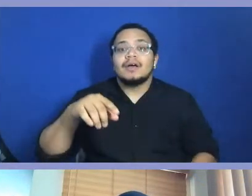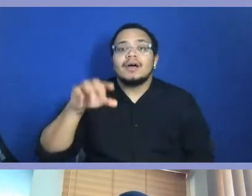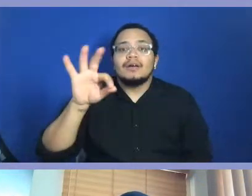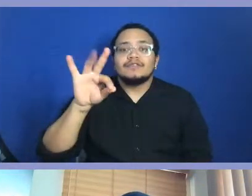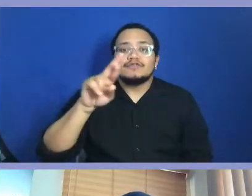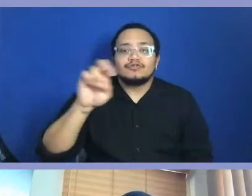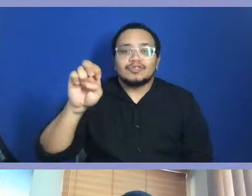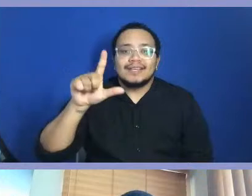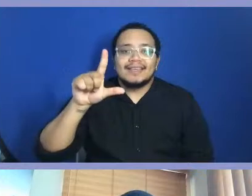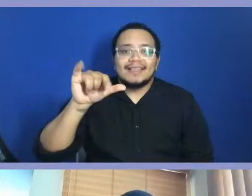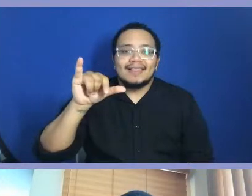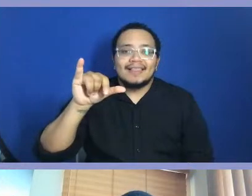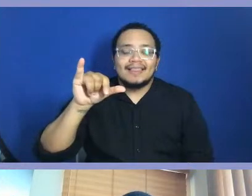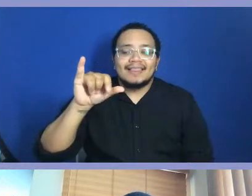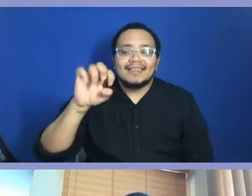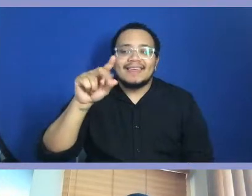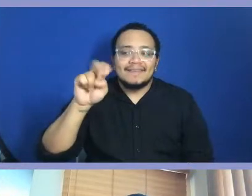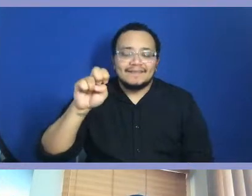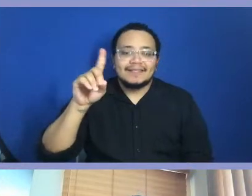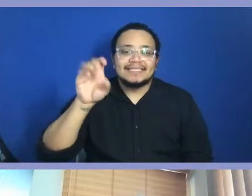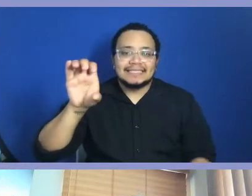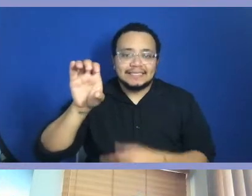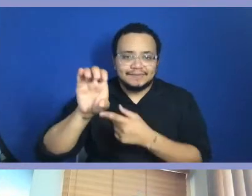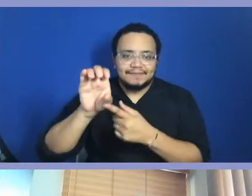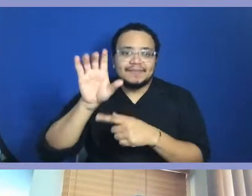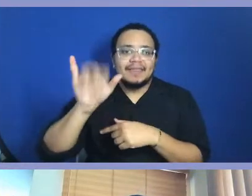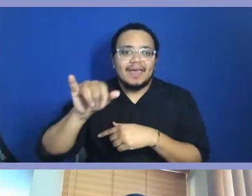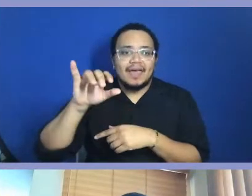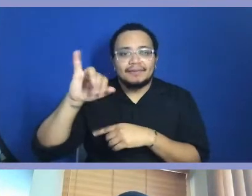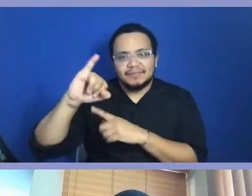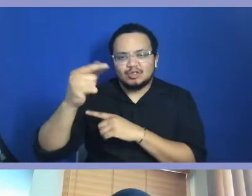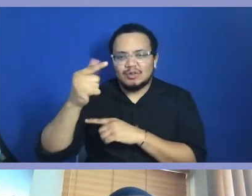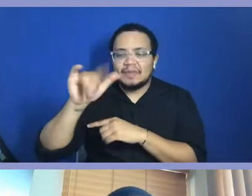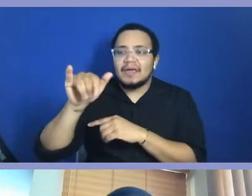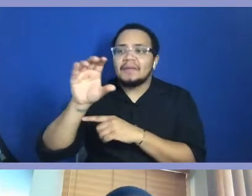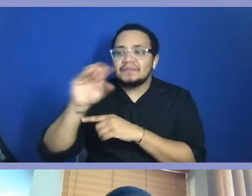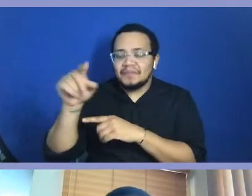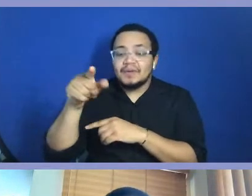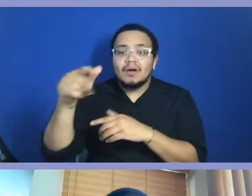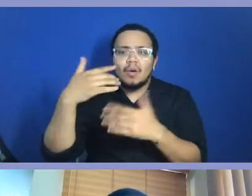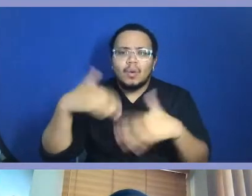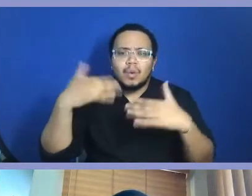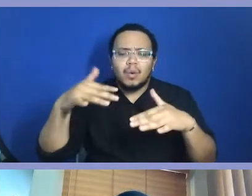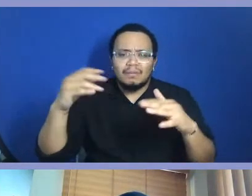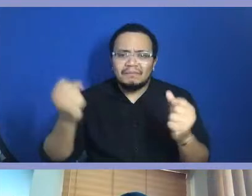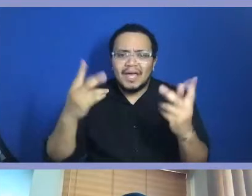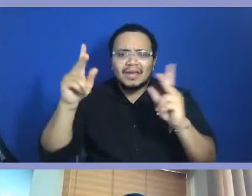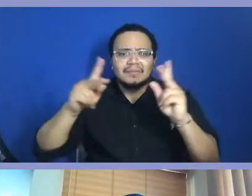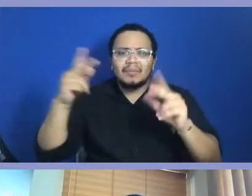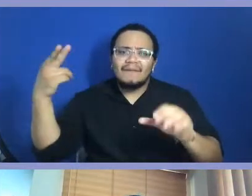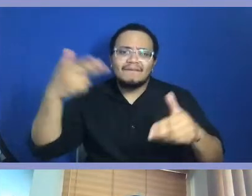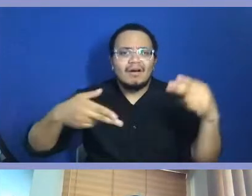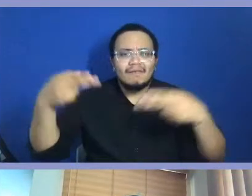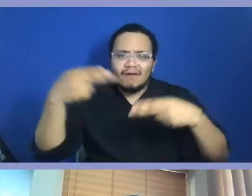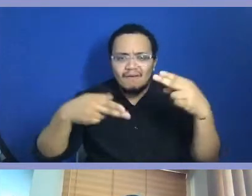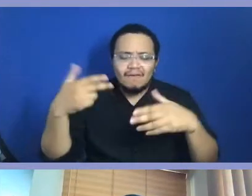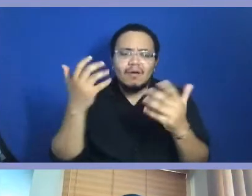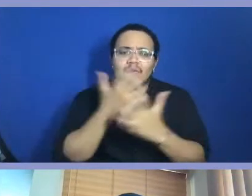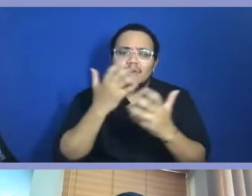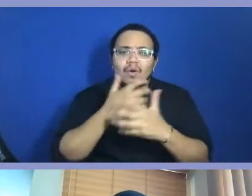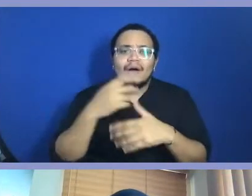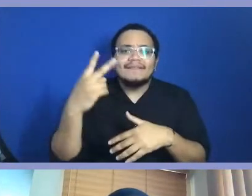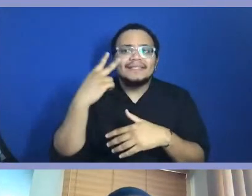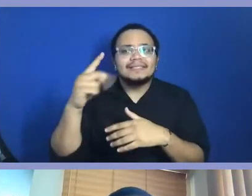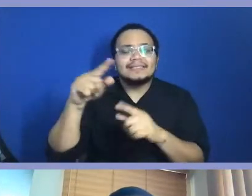since the beginning. And, you I've seen how the community has grown substantially over the years. And, you know, I've seen people who've